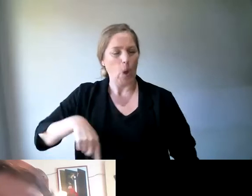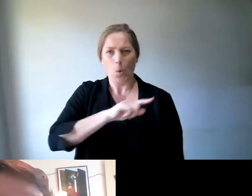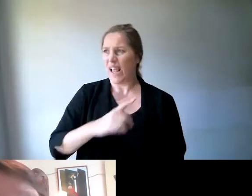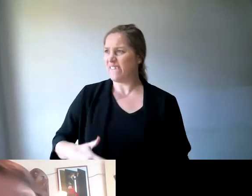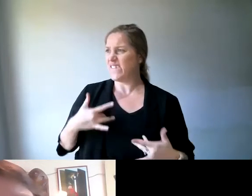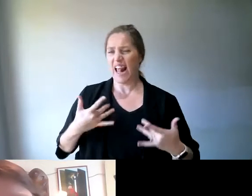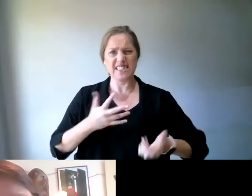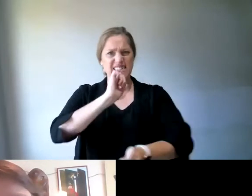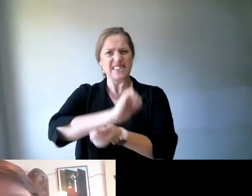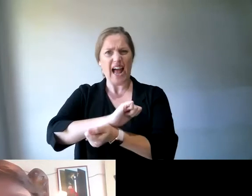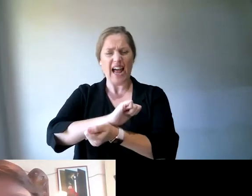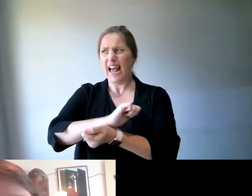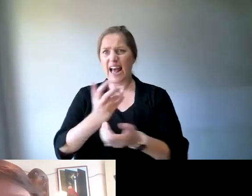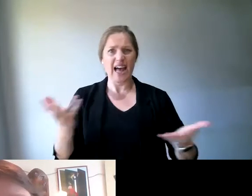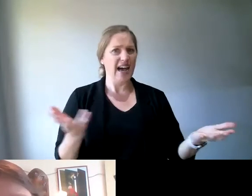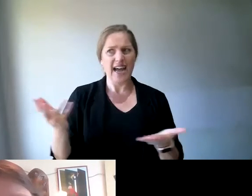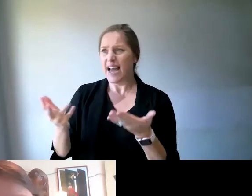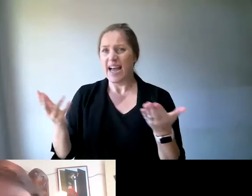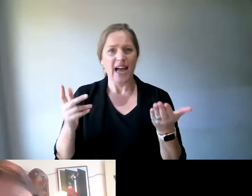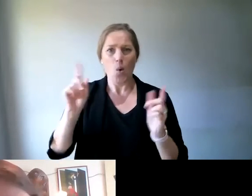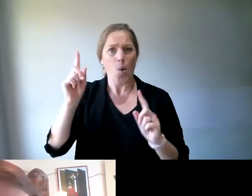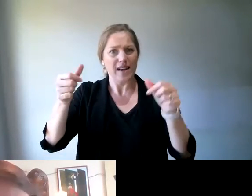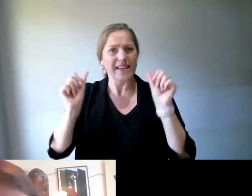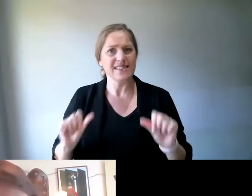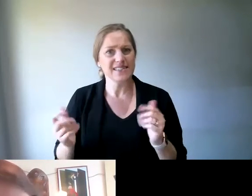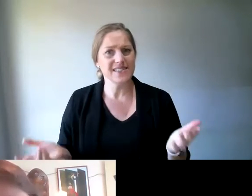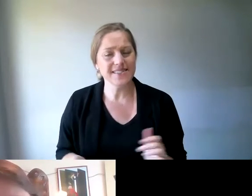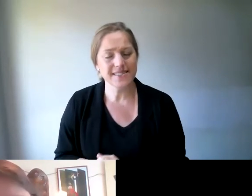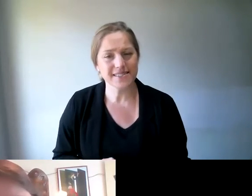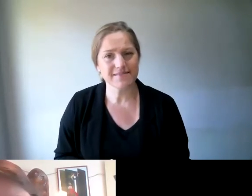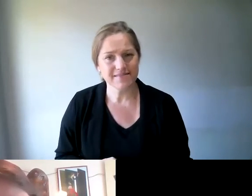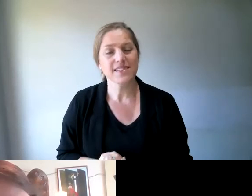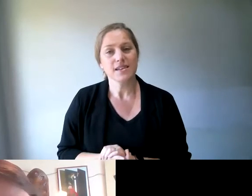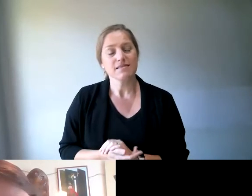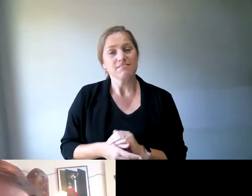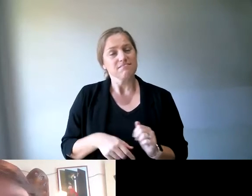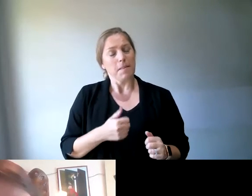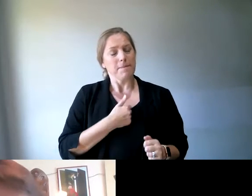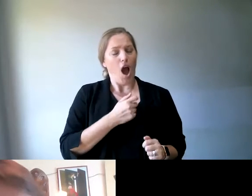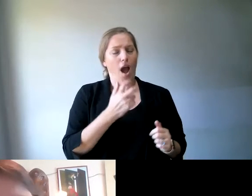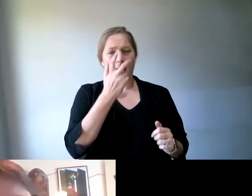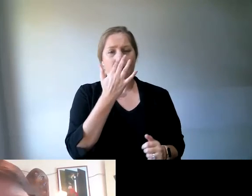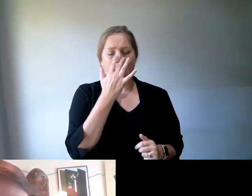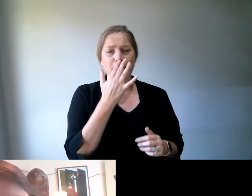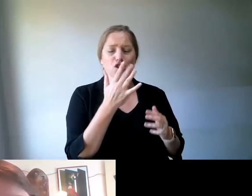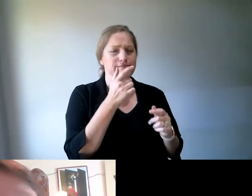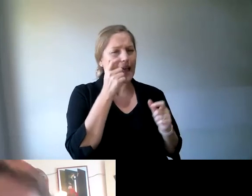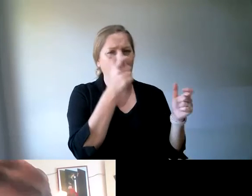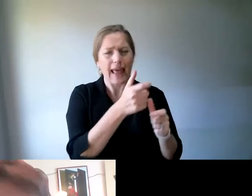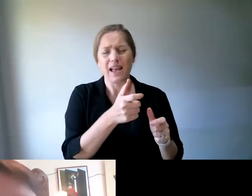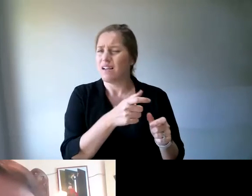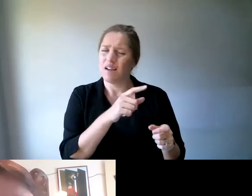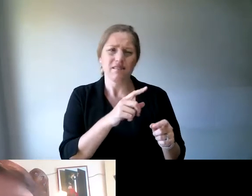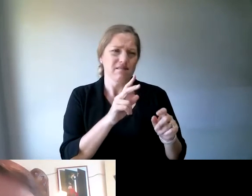items that if you're in aged care, it's really hard to get because you do have to save your funding